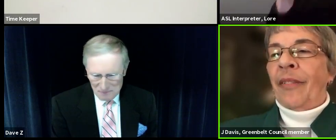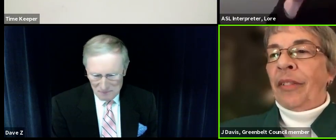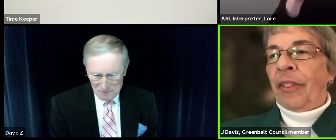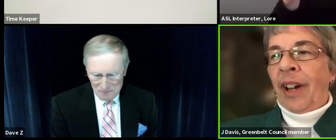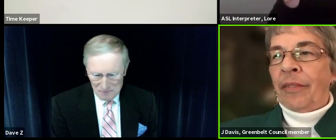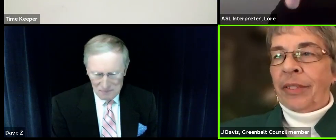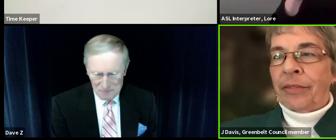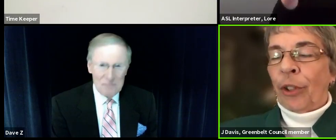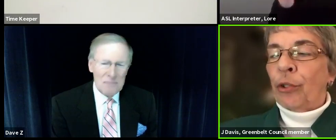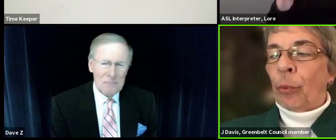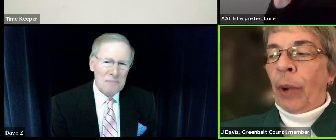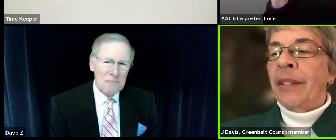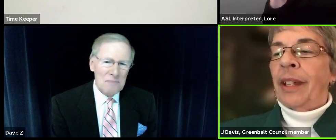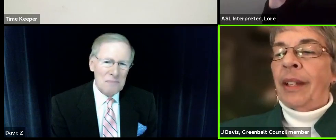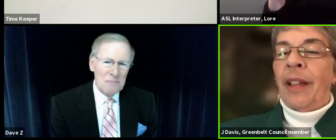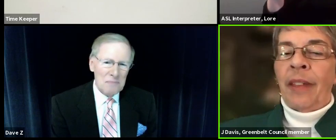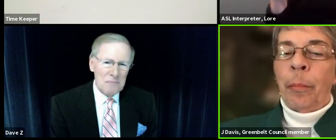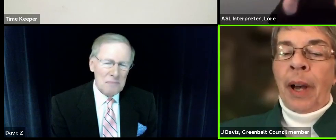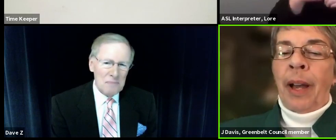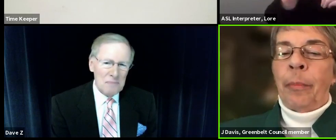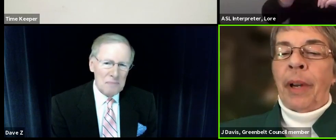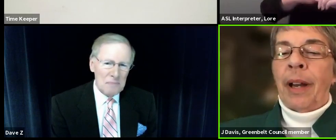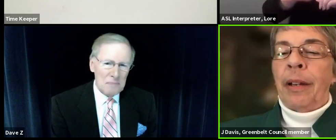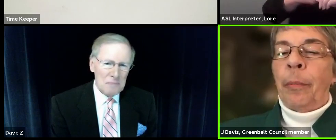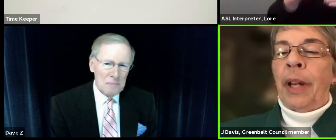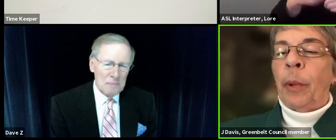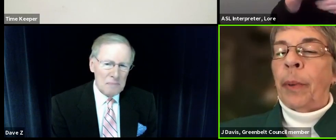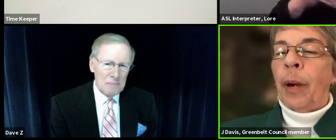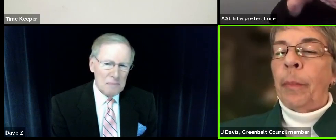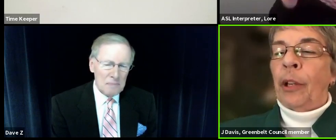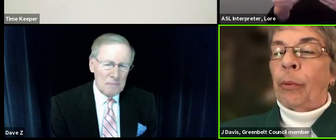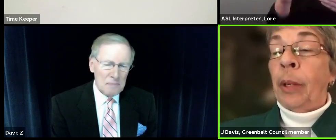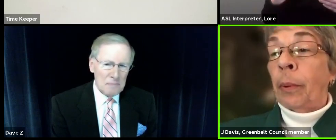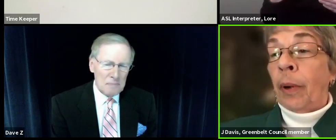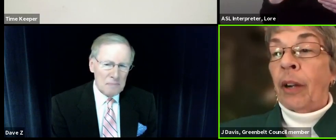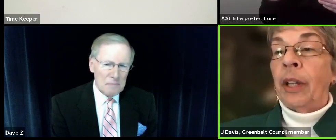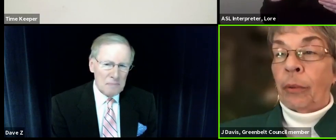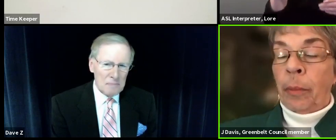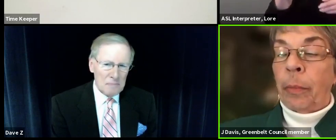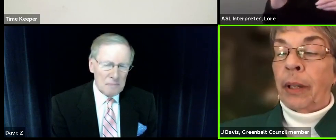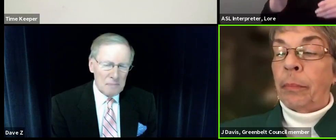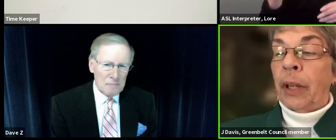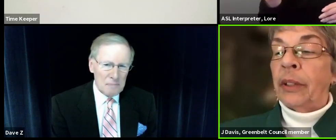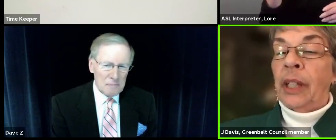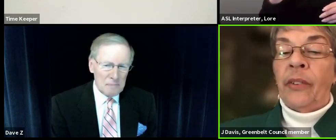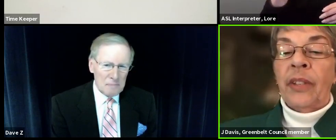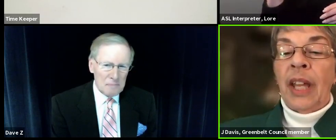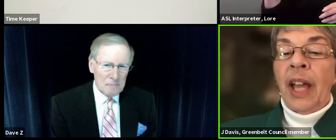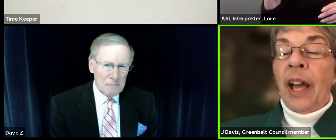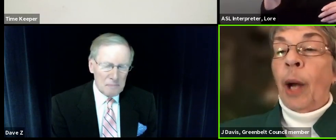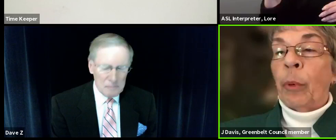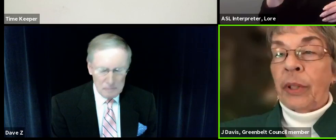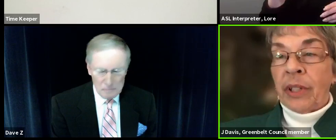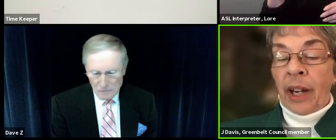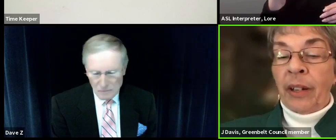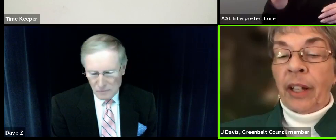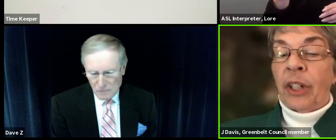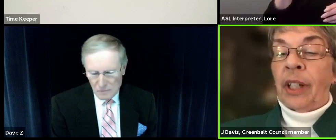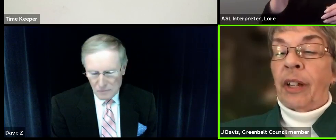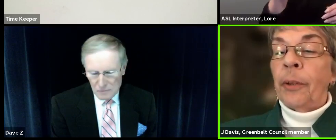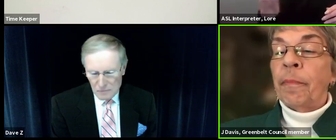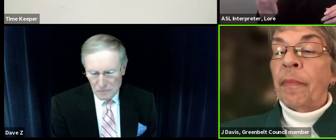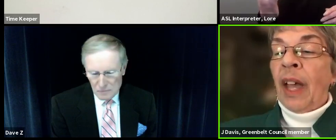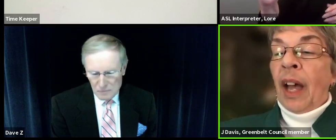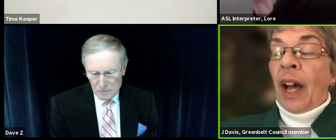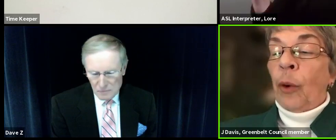1975, first renting and then buying my condominium apartment in Greenbrier and Greenbelt East. I'm a retired